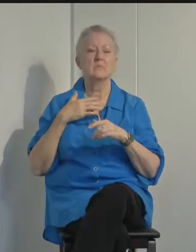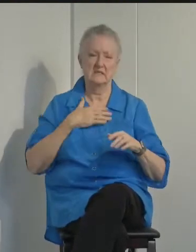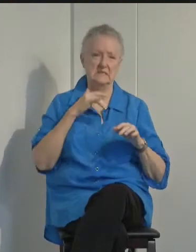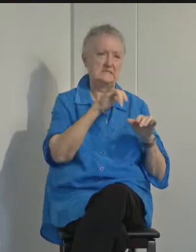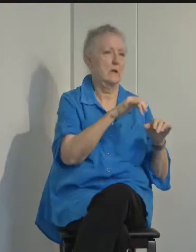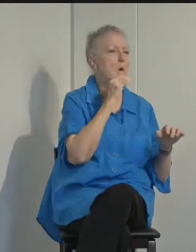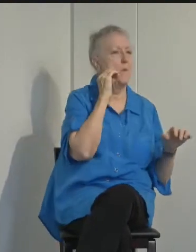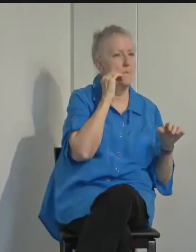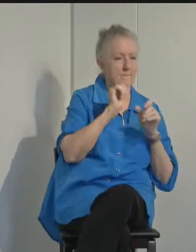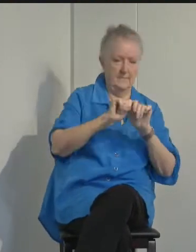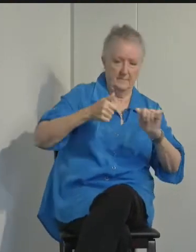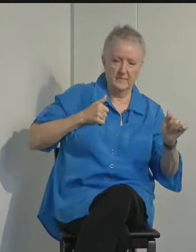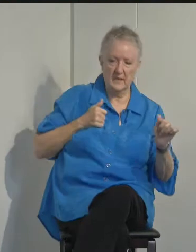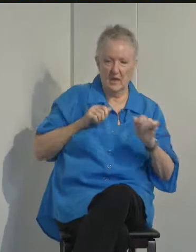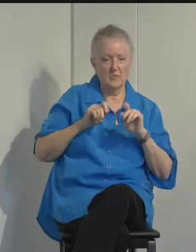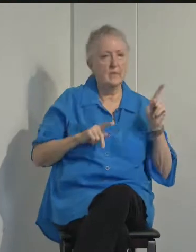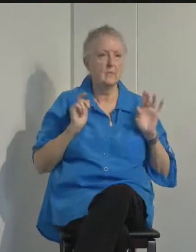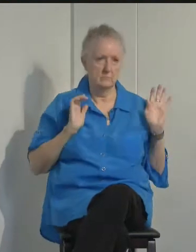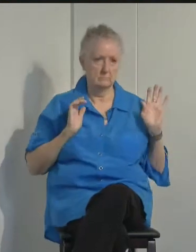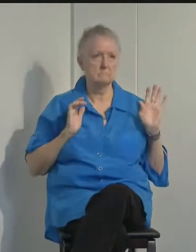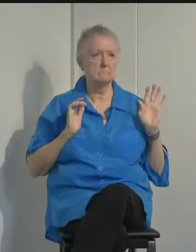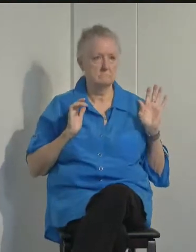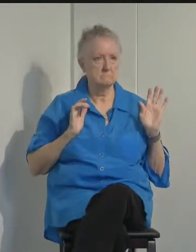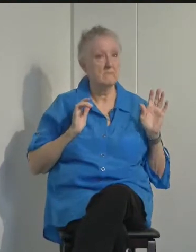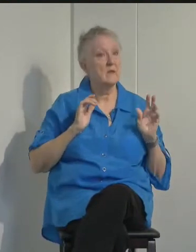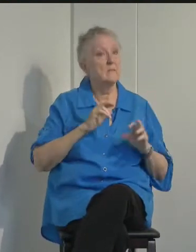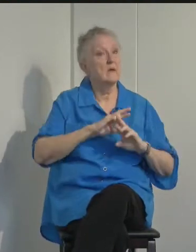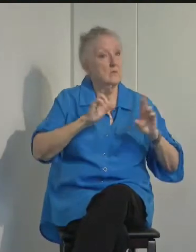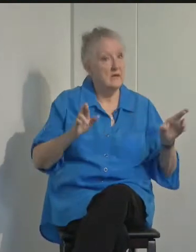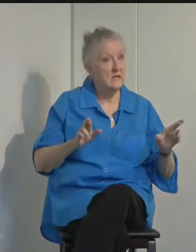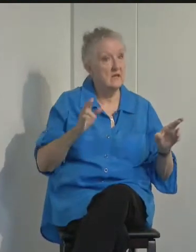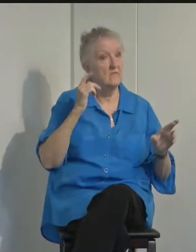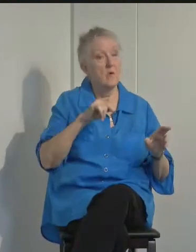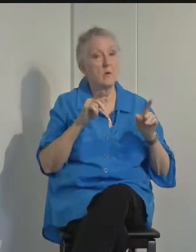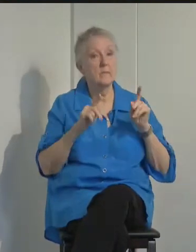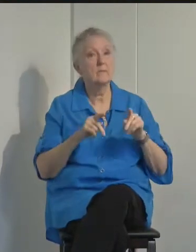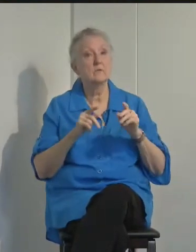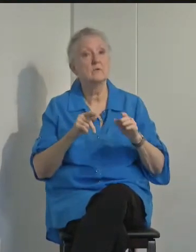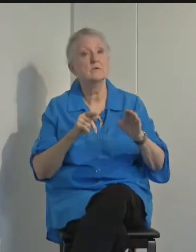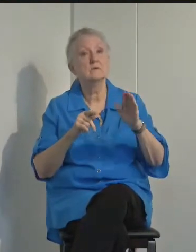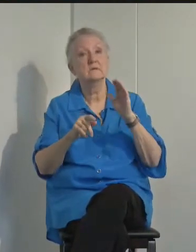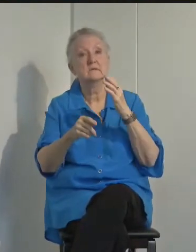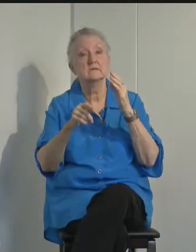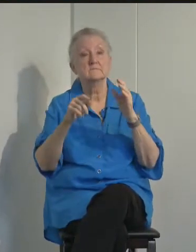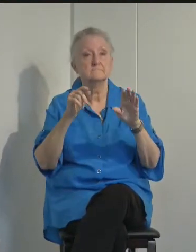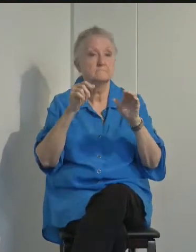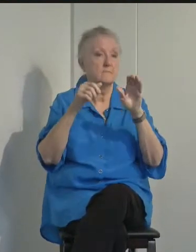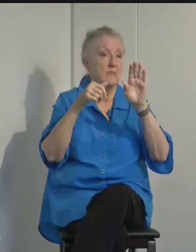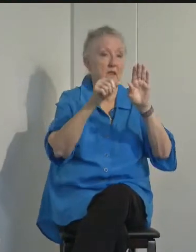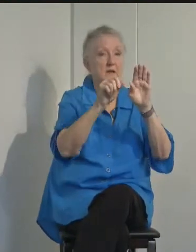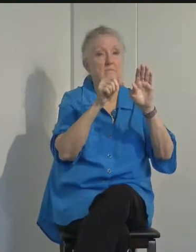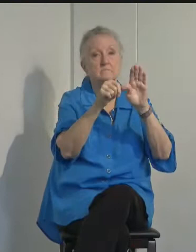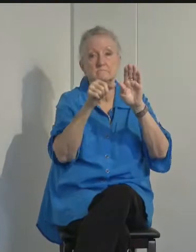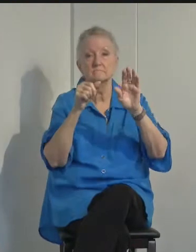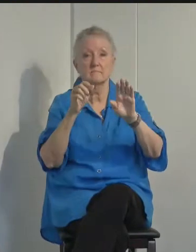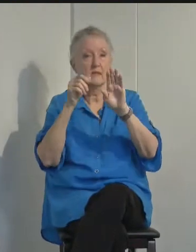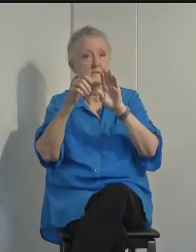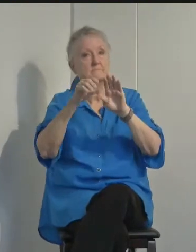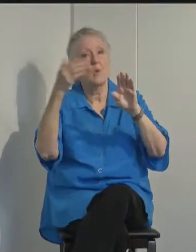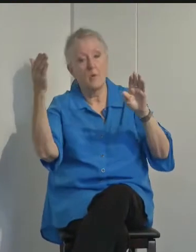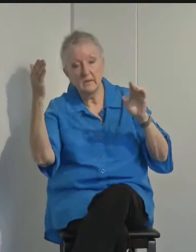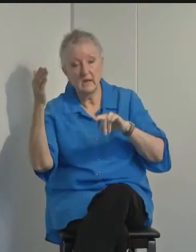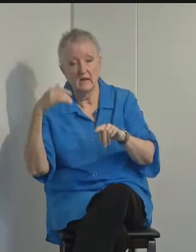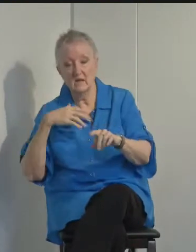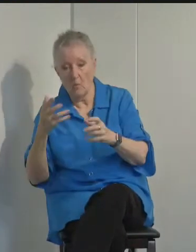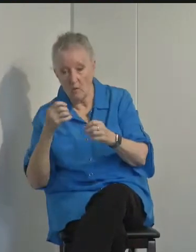and stay away from others. Be ready for trick-or-treaters. When passing out candy, consider a plan